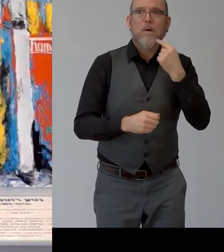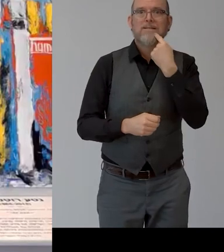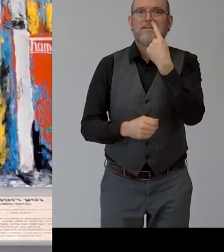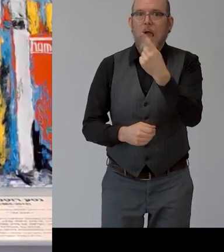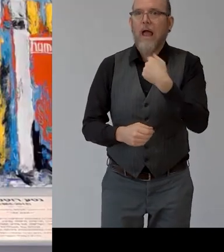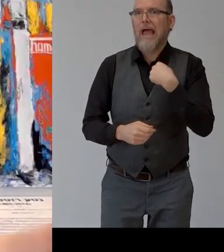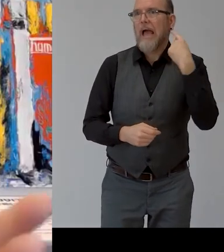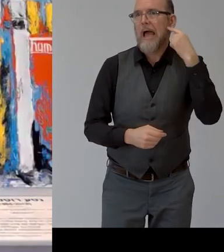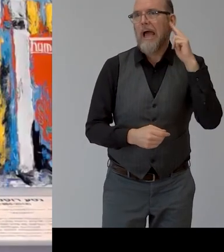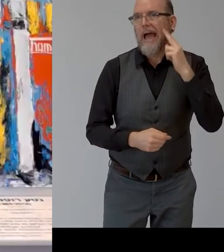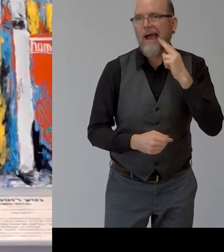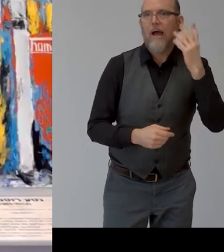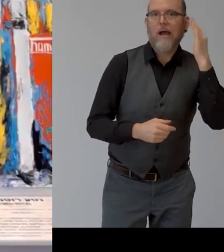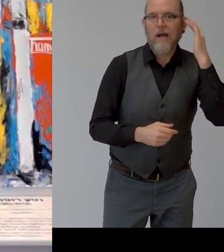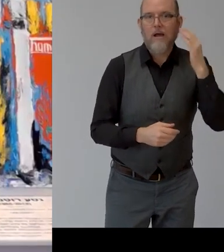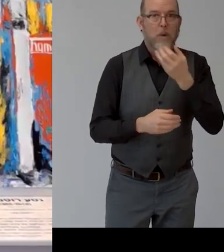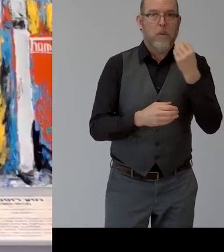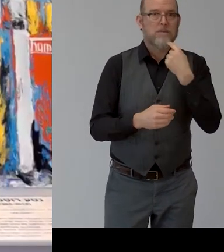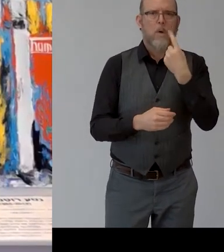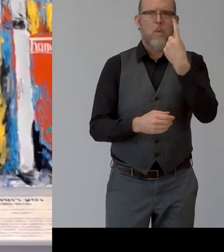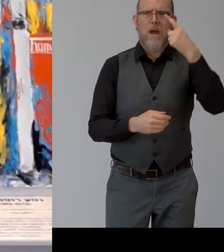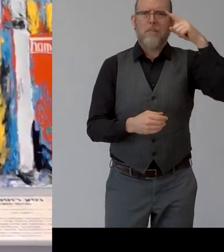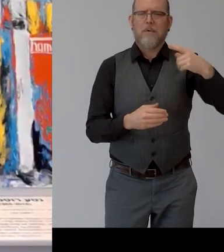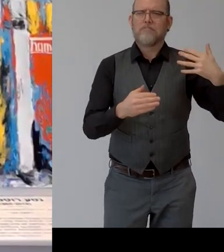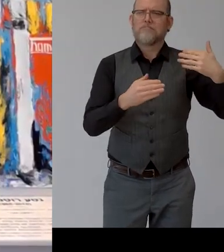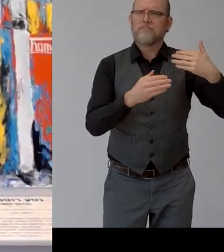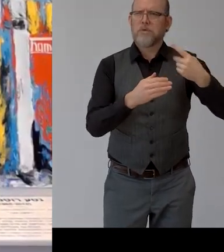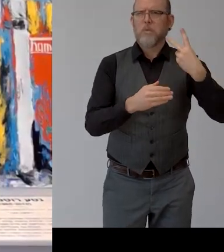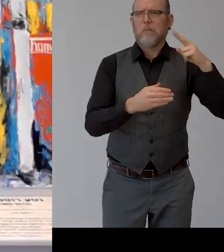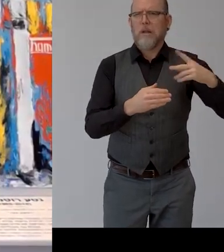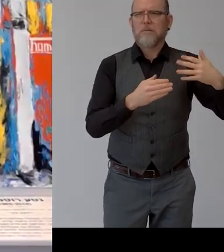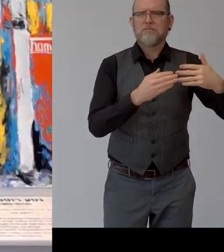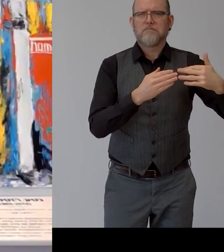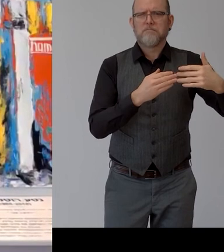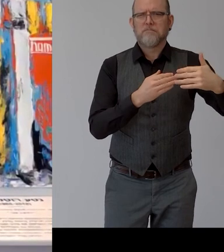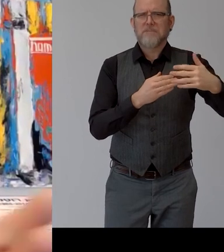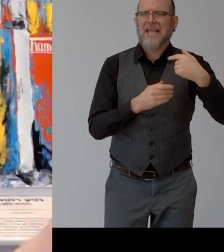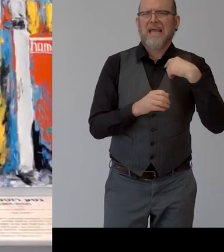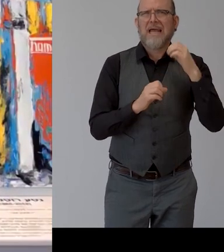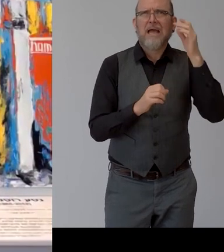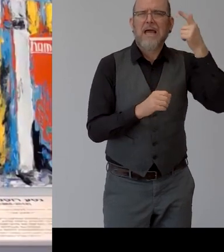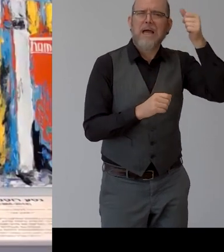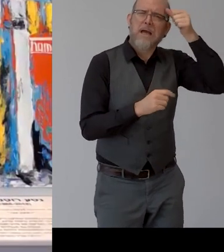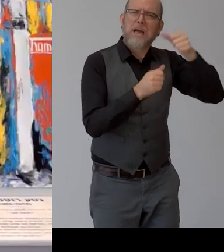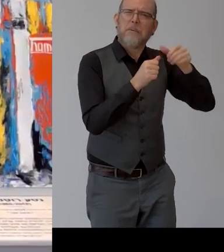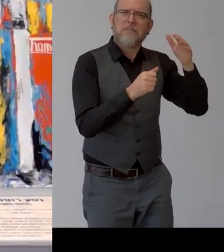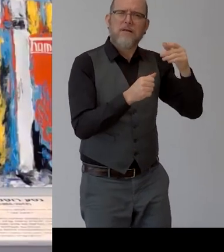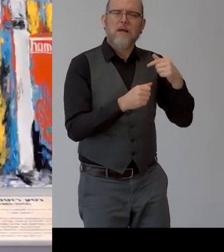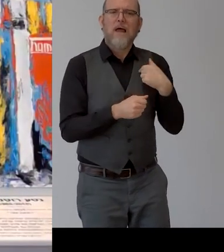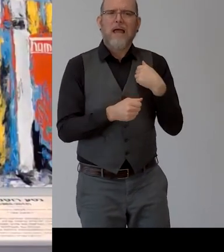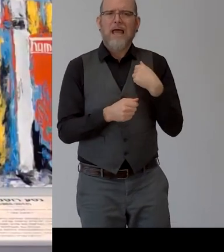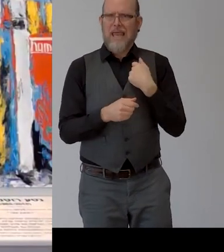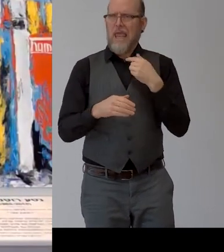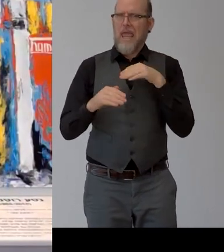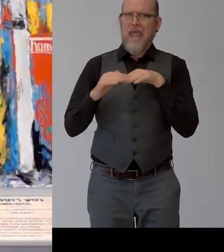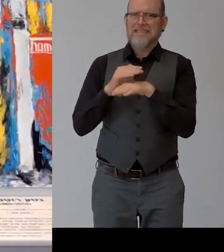um after a month a month or two i don't remember the exact time um when we came and asked how the integration uh